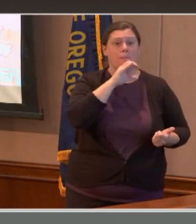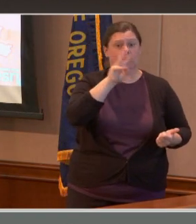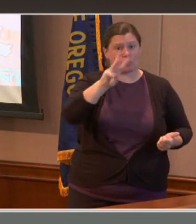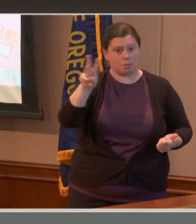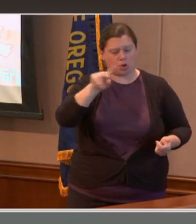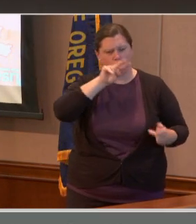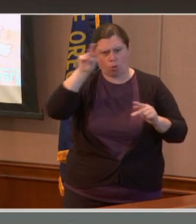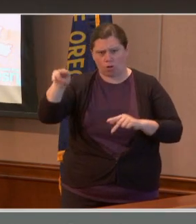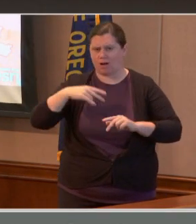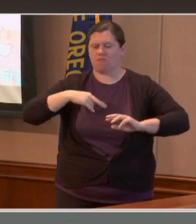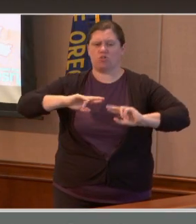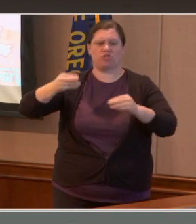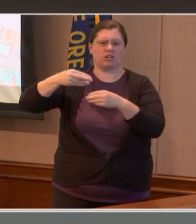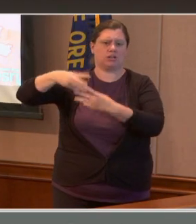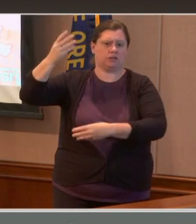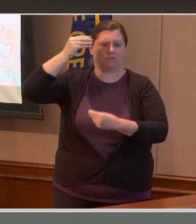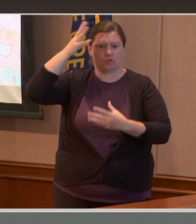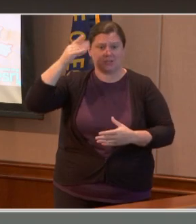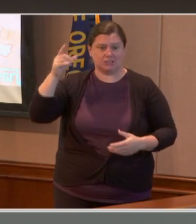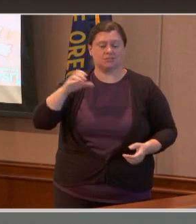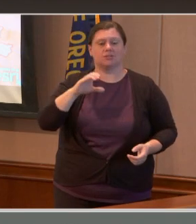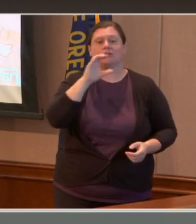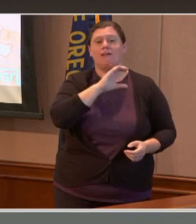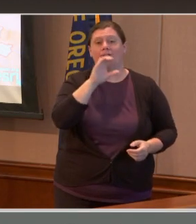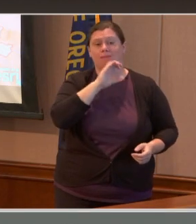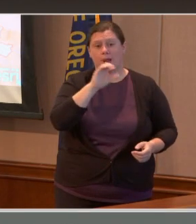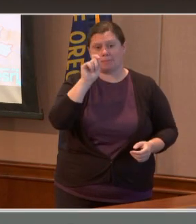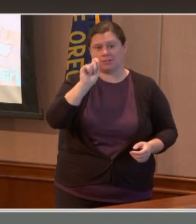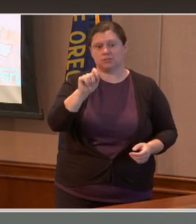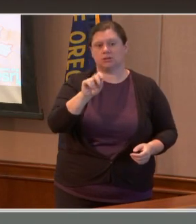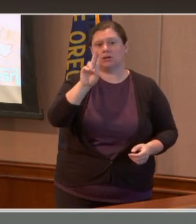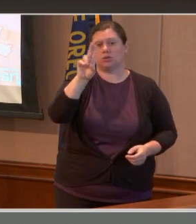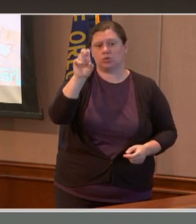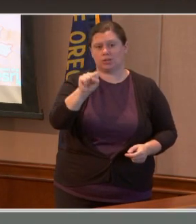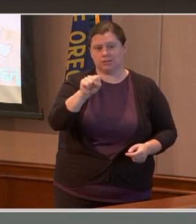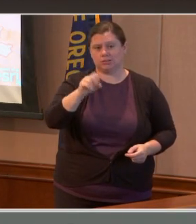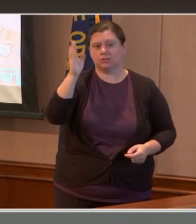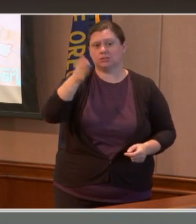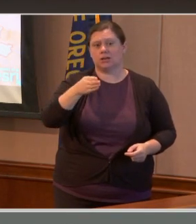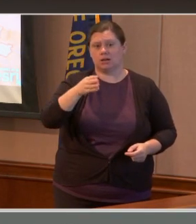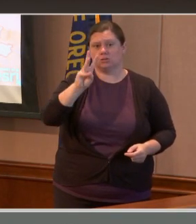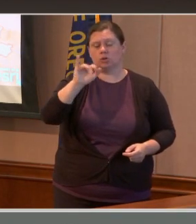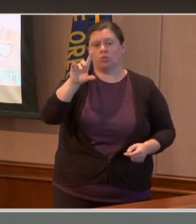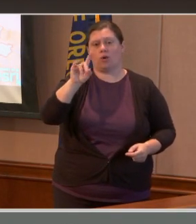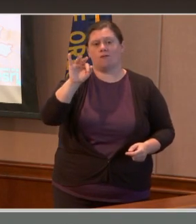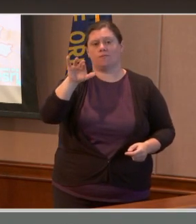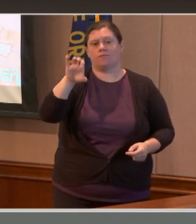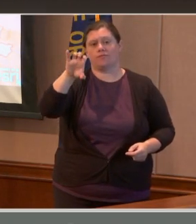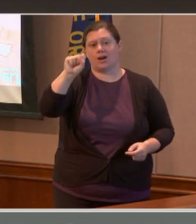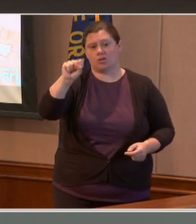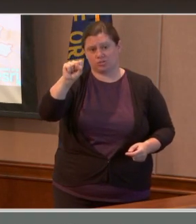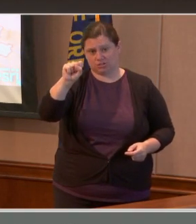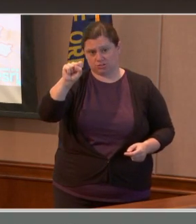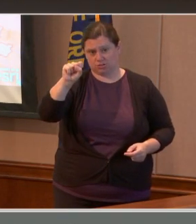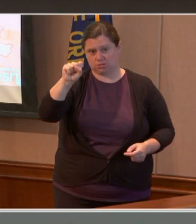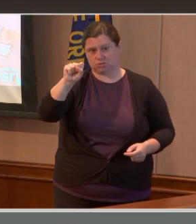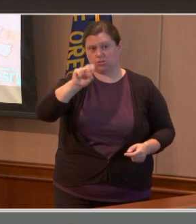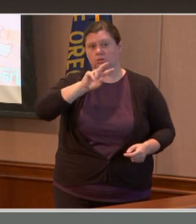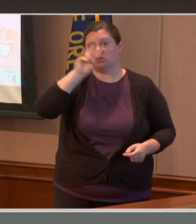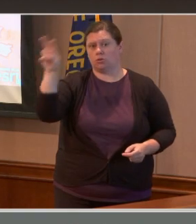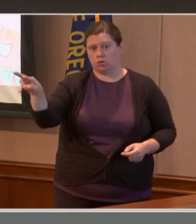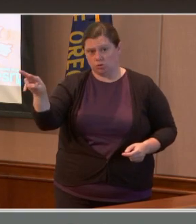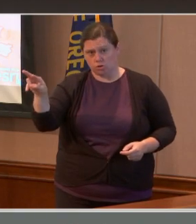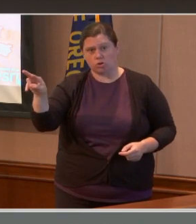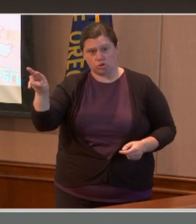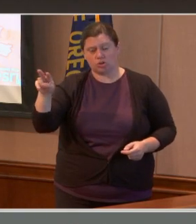visit clackamas.us slash wildfires. We have links to seek assistance